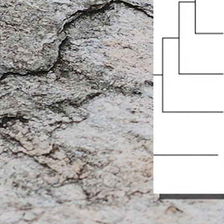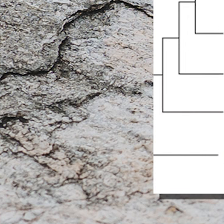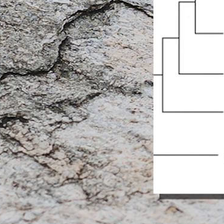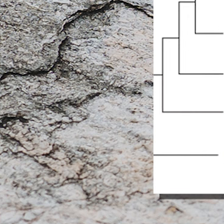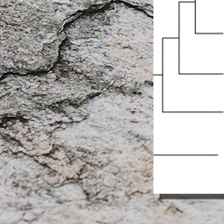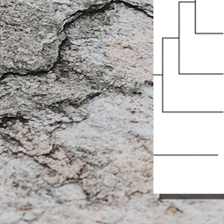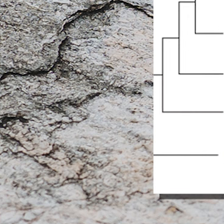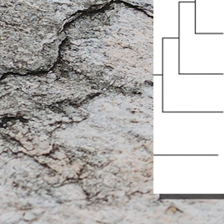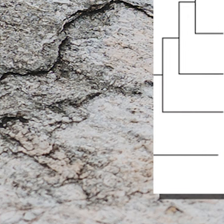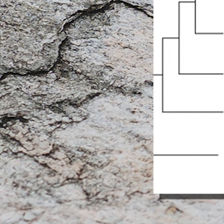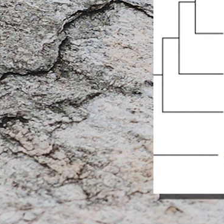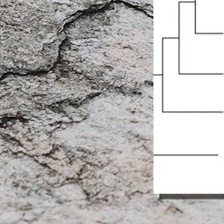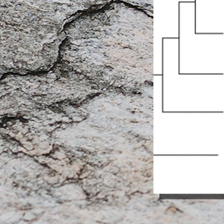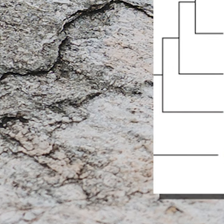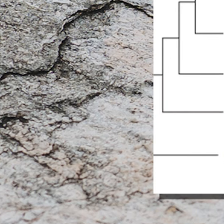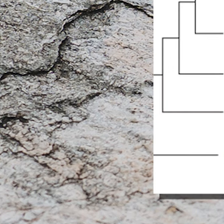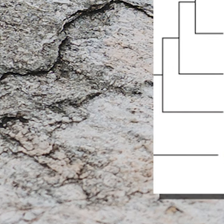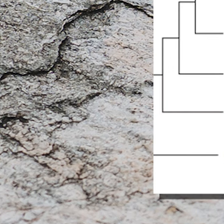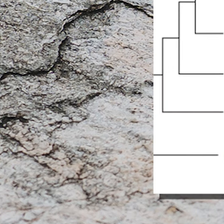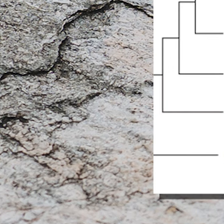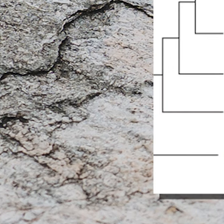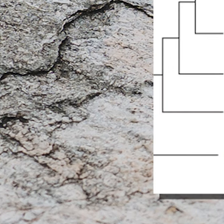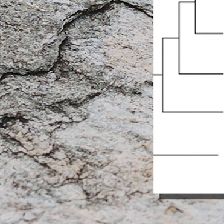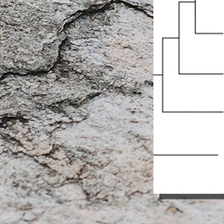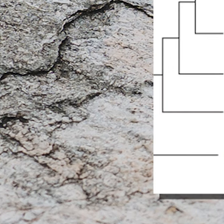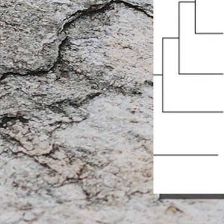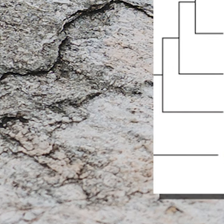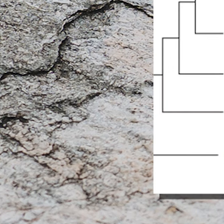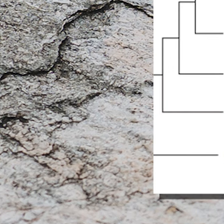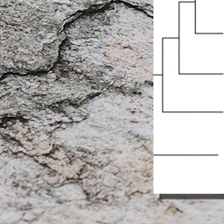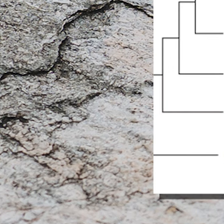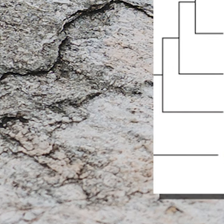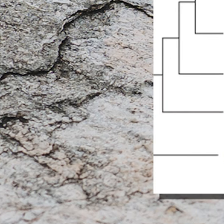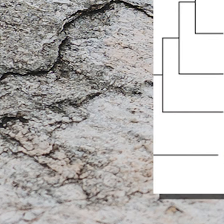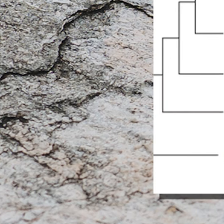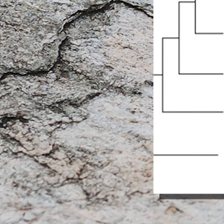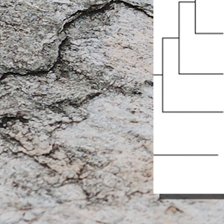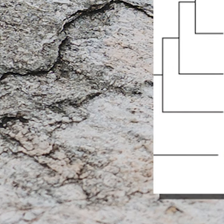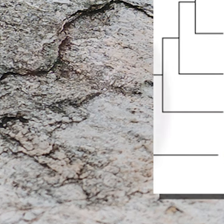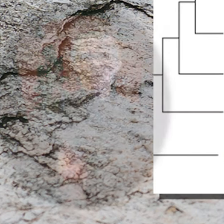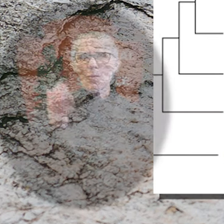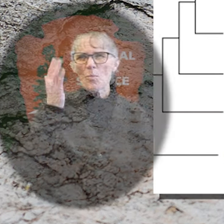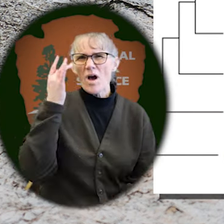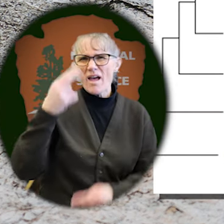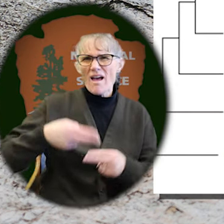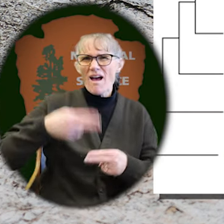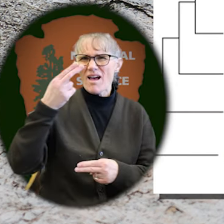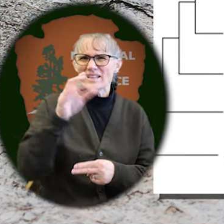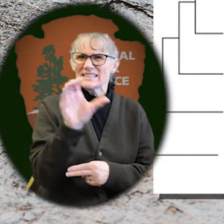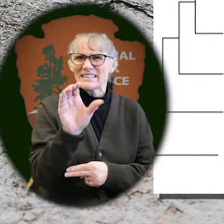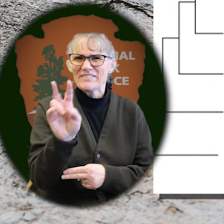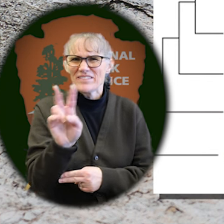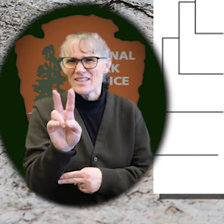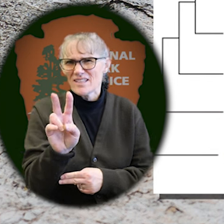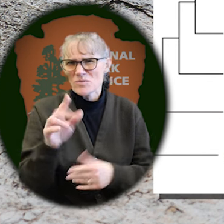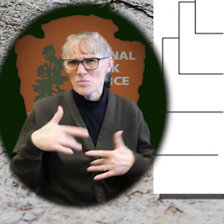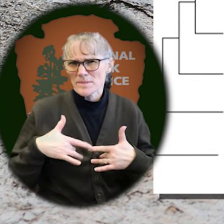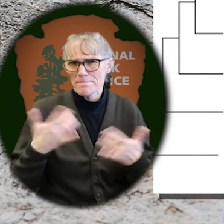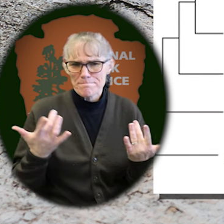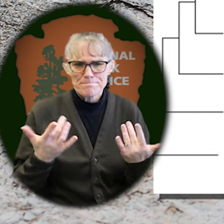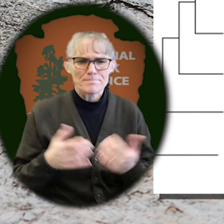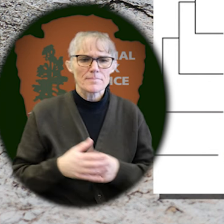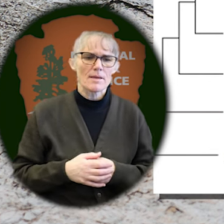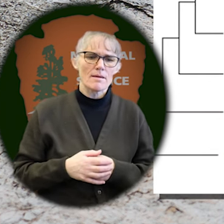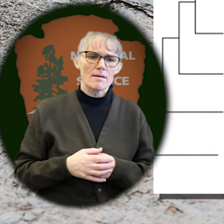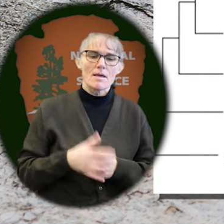and horses are on the bottom. Daniela reads the list titled, High CV Among Archidactylists and Causes. So now, why the high CV? What is going